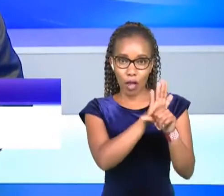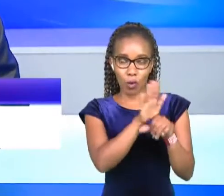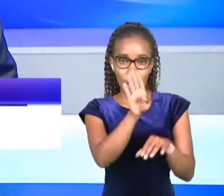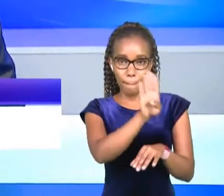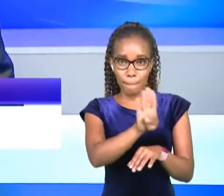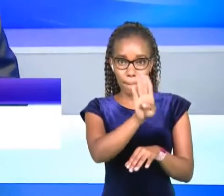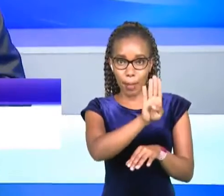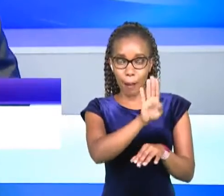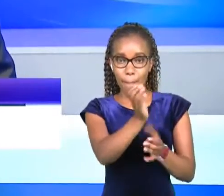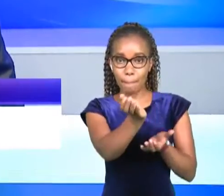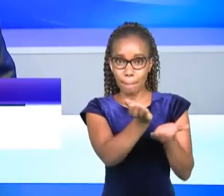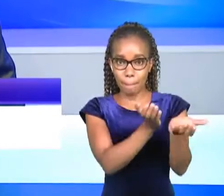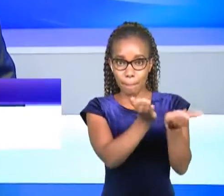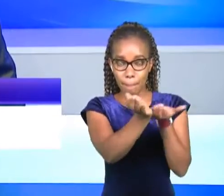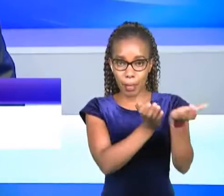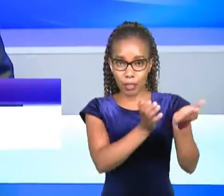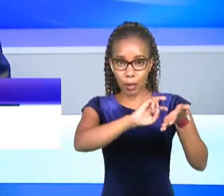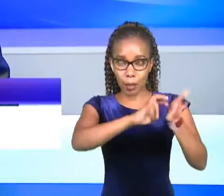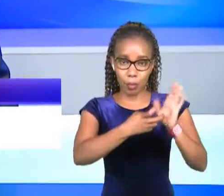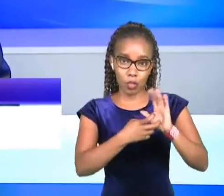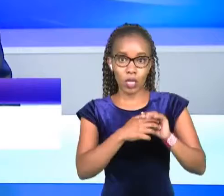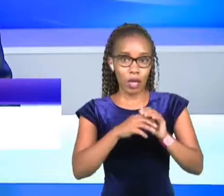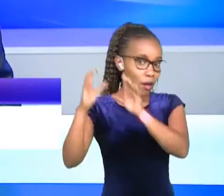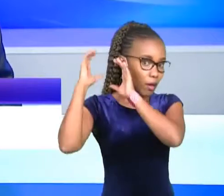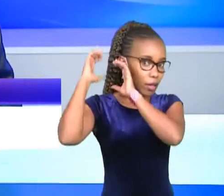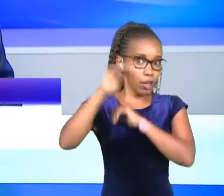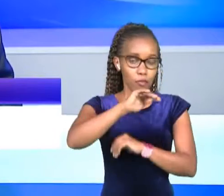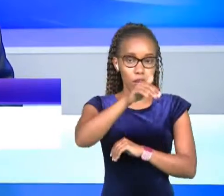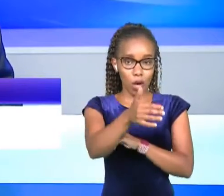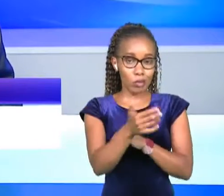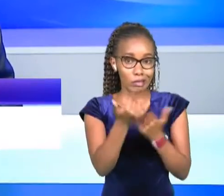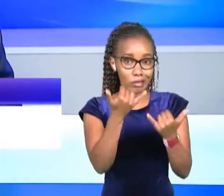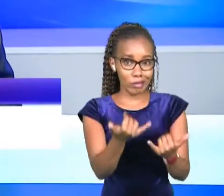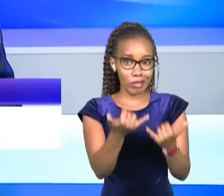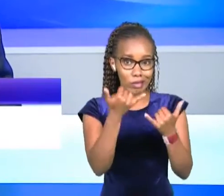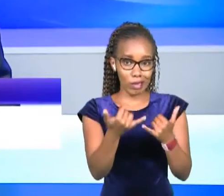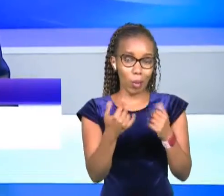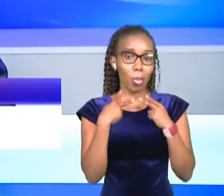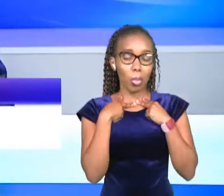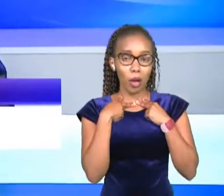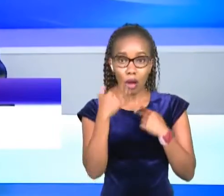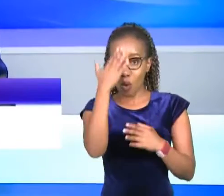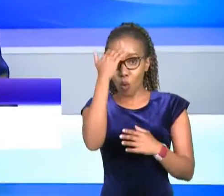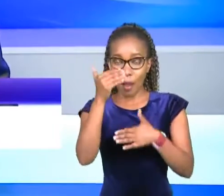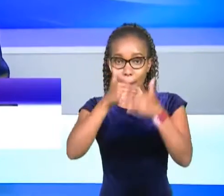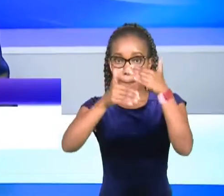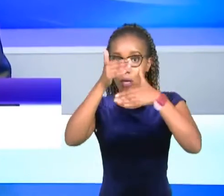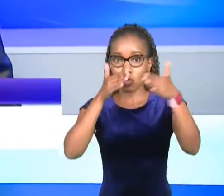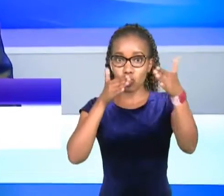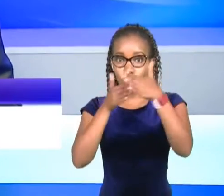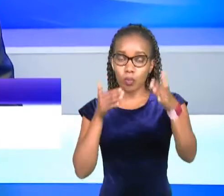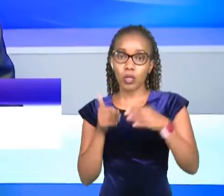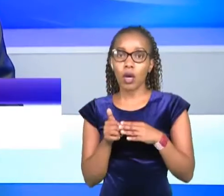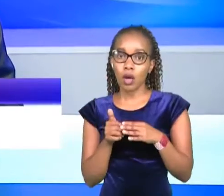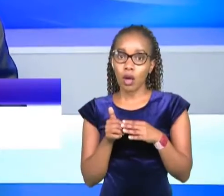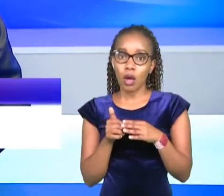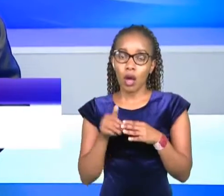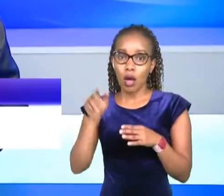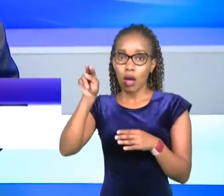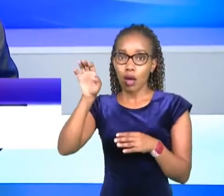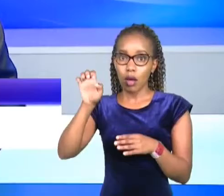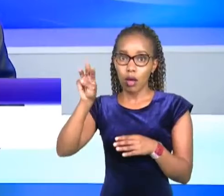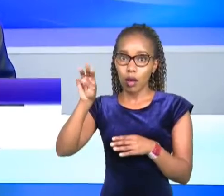kwa kazengo area in kilifi county is in limbo after its construction was taught by the national environmental management authority nema